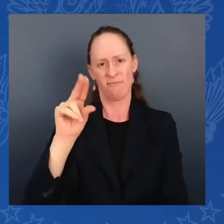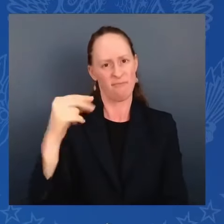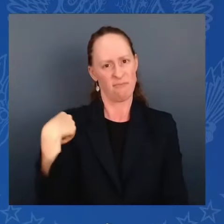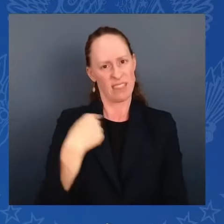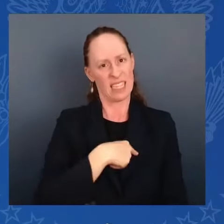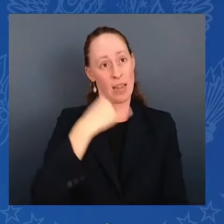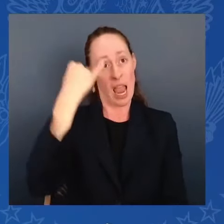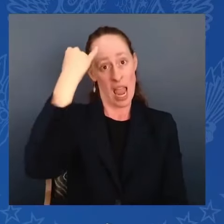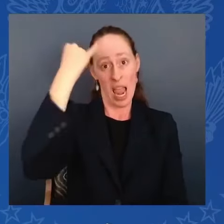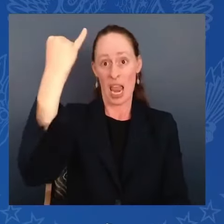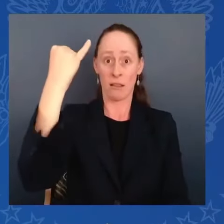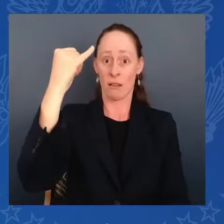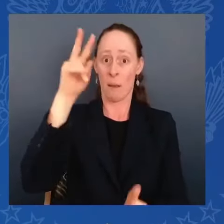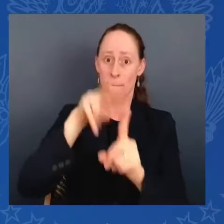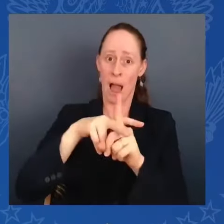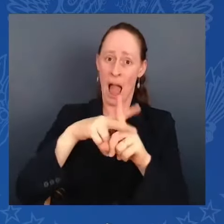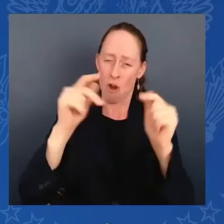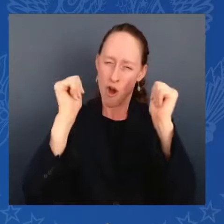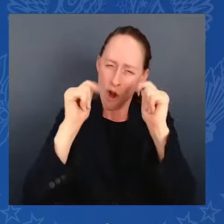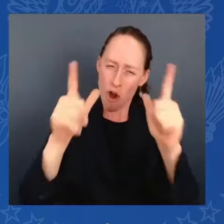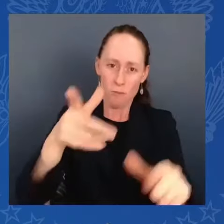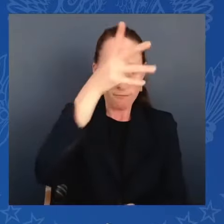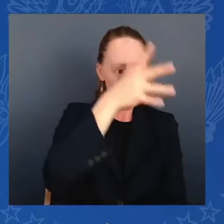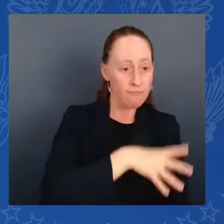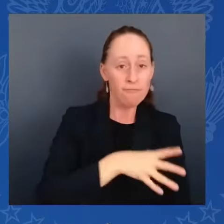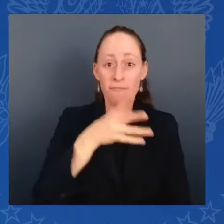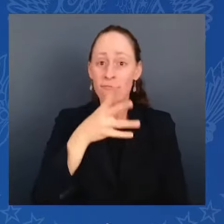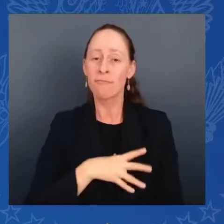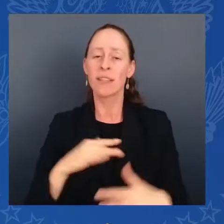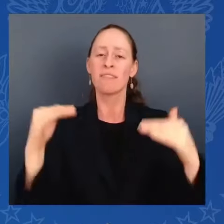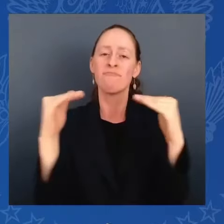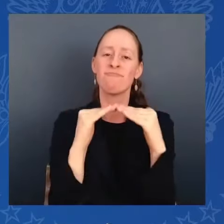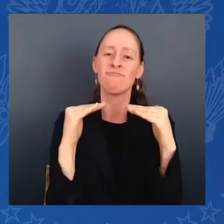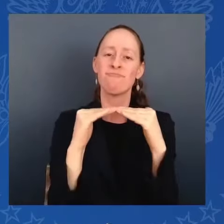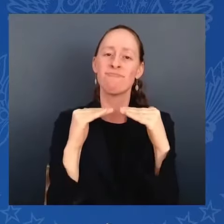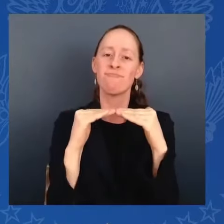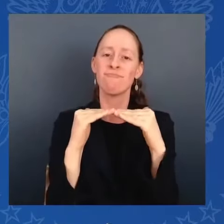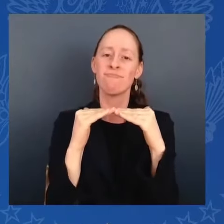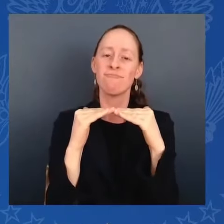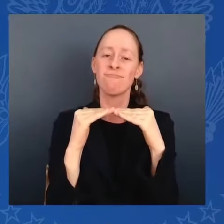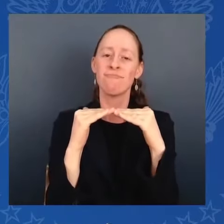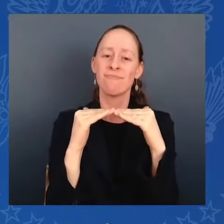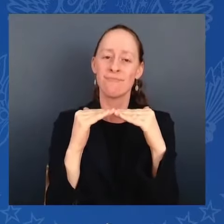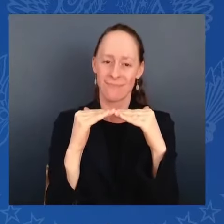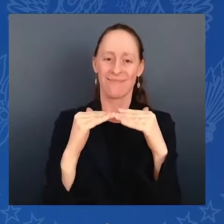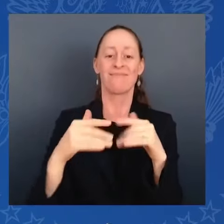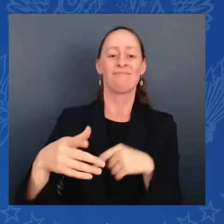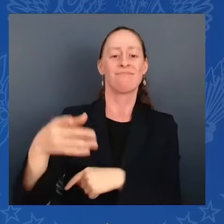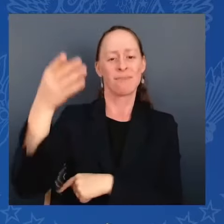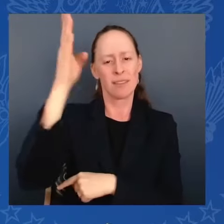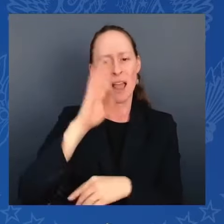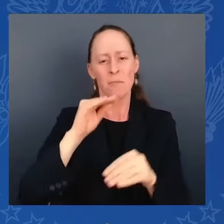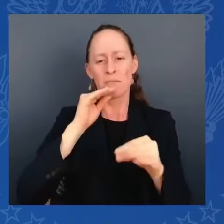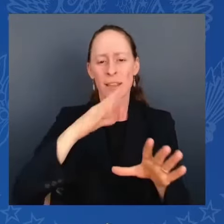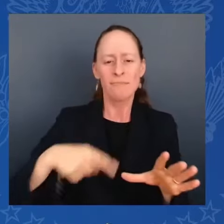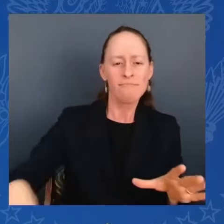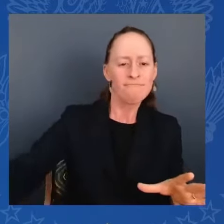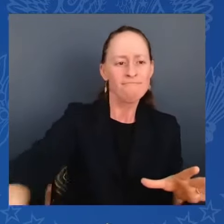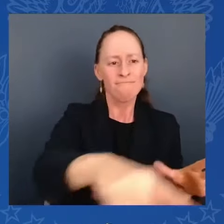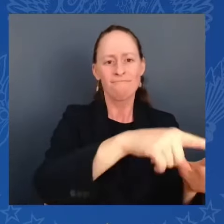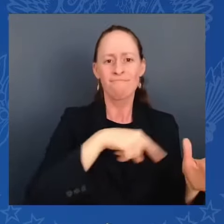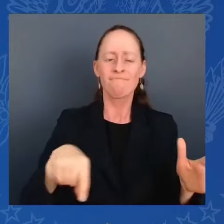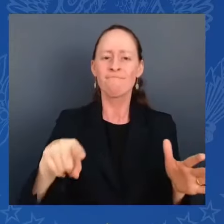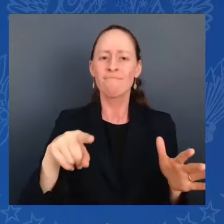of certain and alien rights. We mean it. We've never fully lived up to it, but we've never, ever, ever walked away from it.